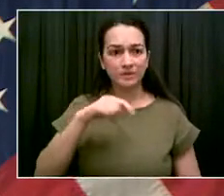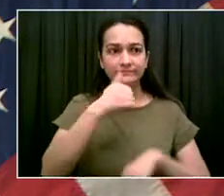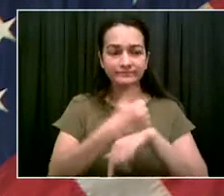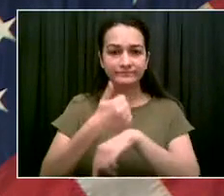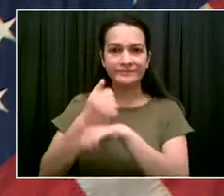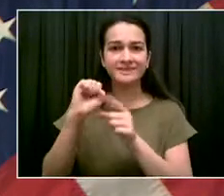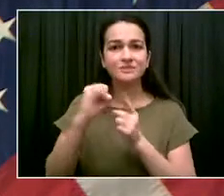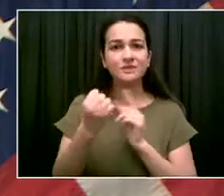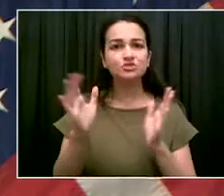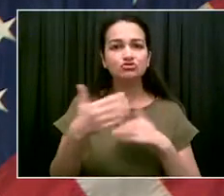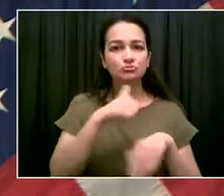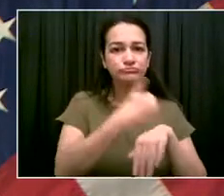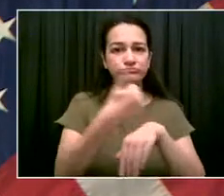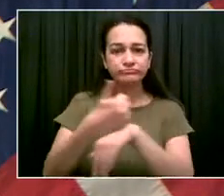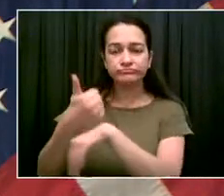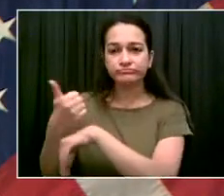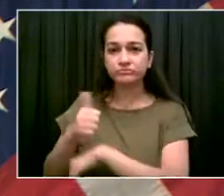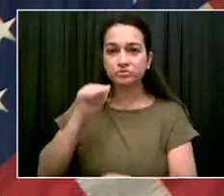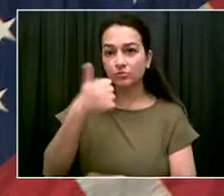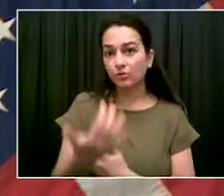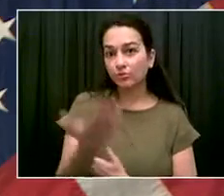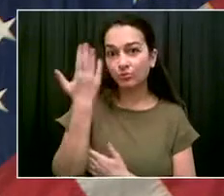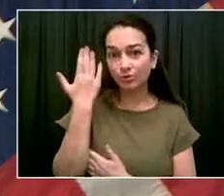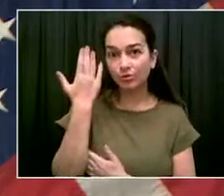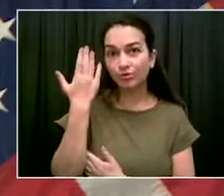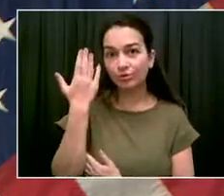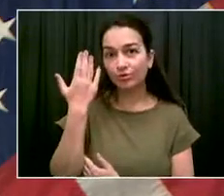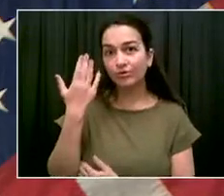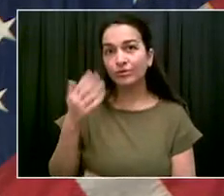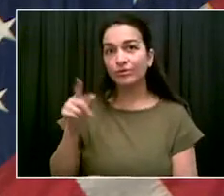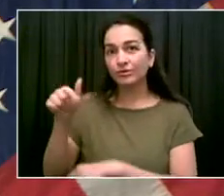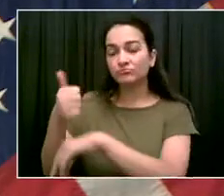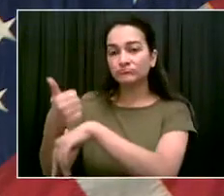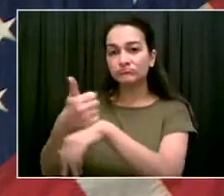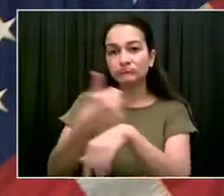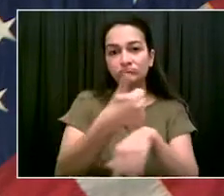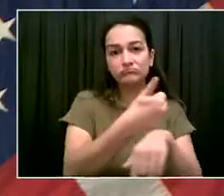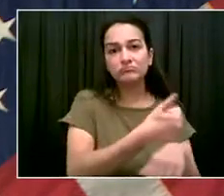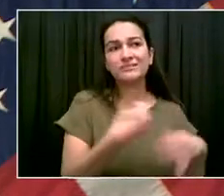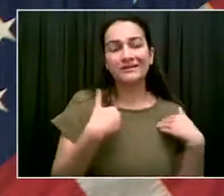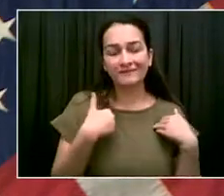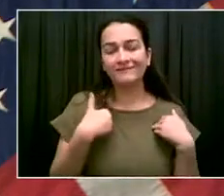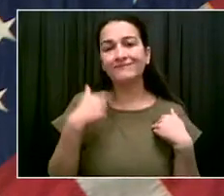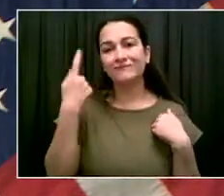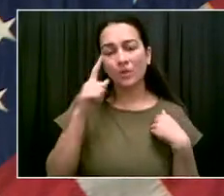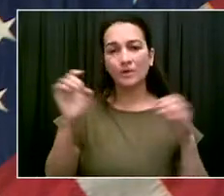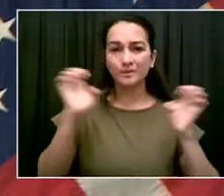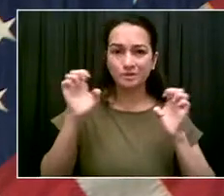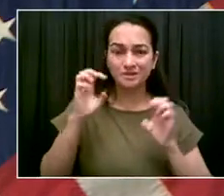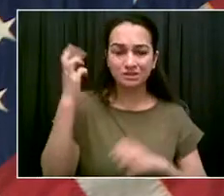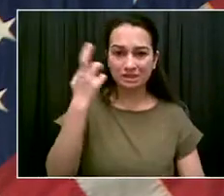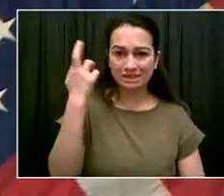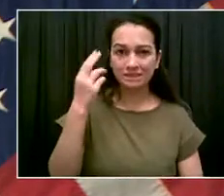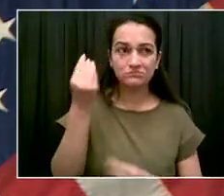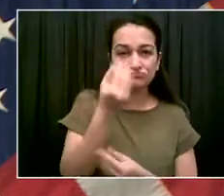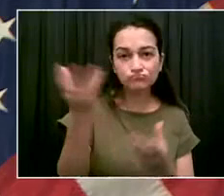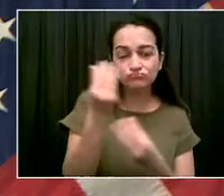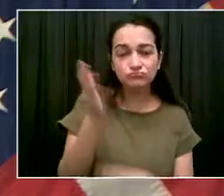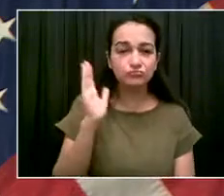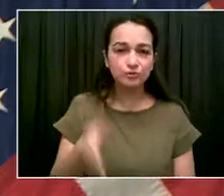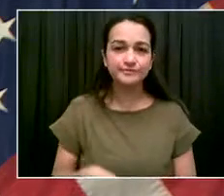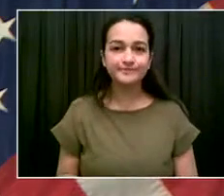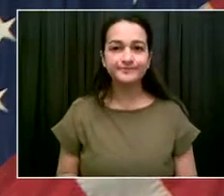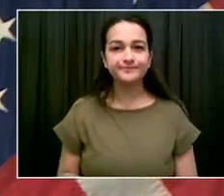be activating our hybrid Emergency Operations Center until further notice. We will also continue to coordinate daily with